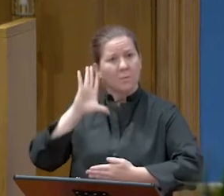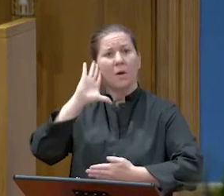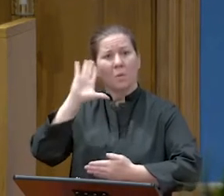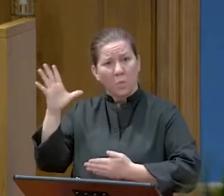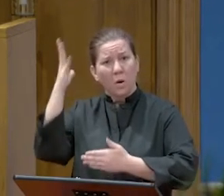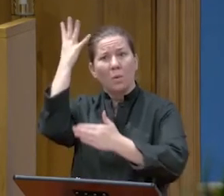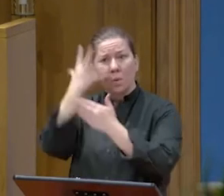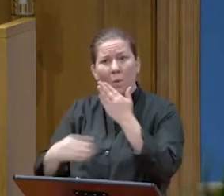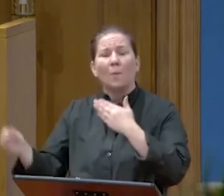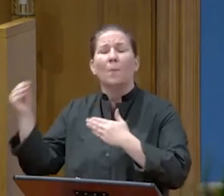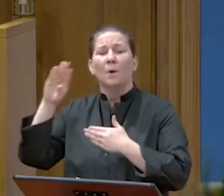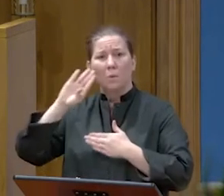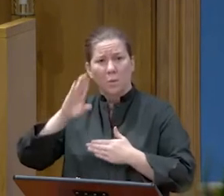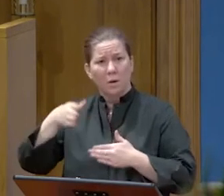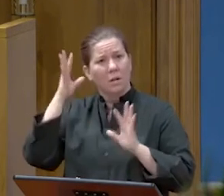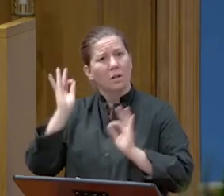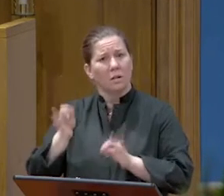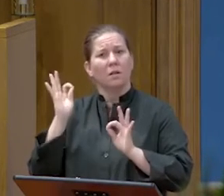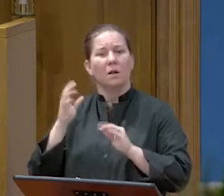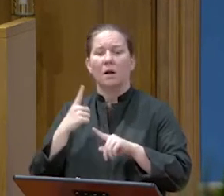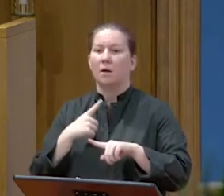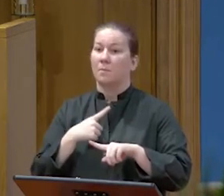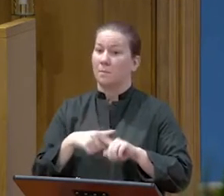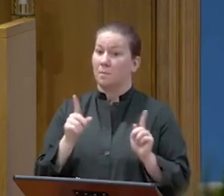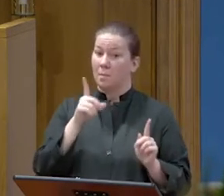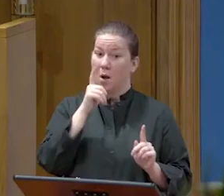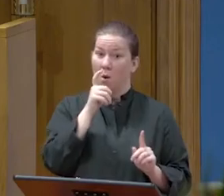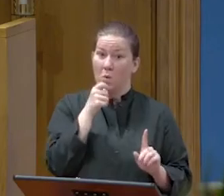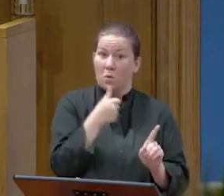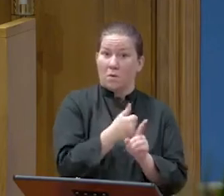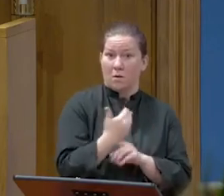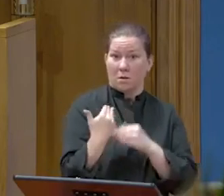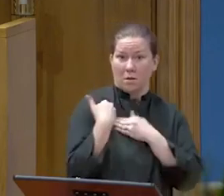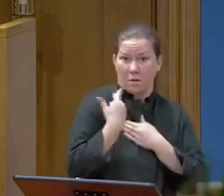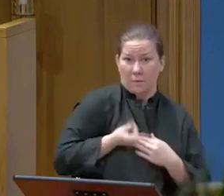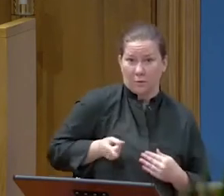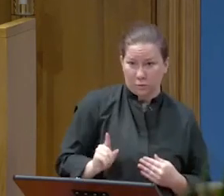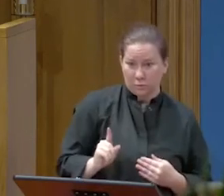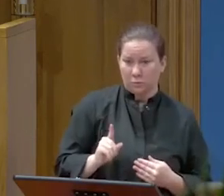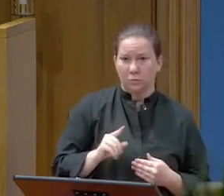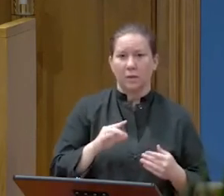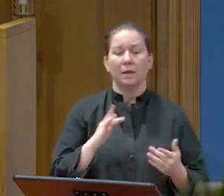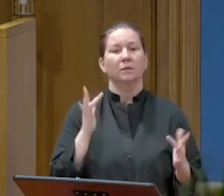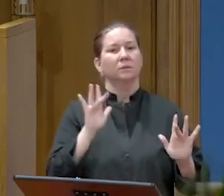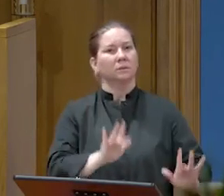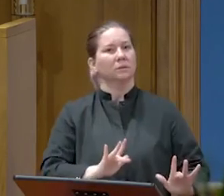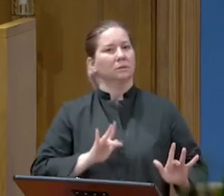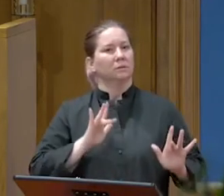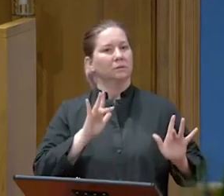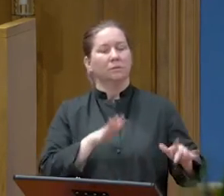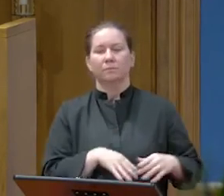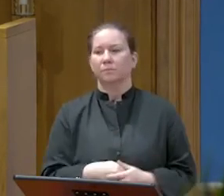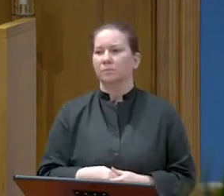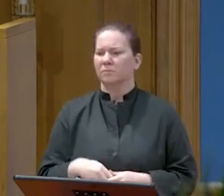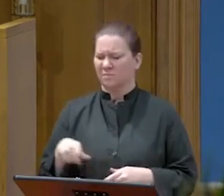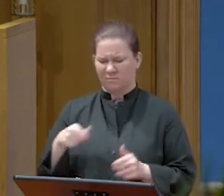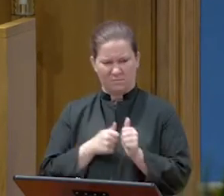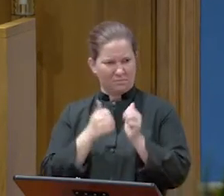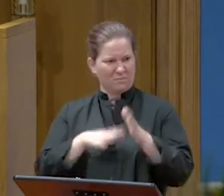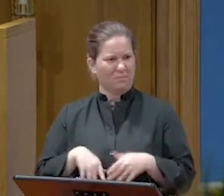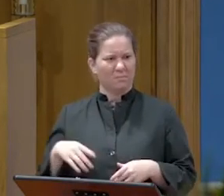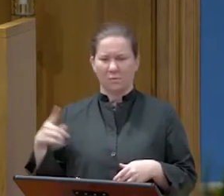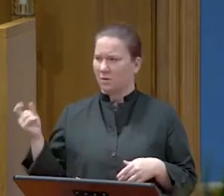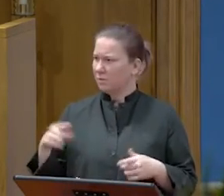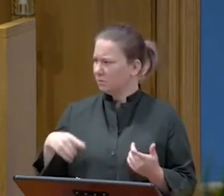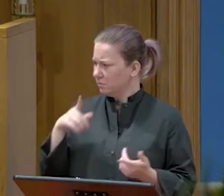But woe to that one by whom he is betrayed. Then they began to ask one another which one